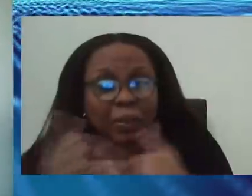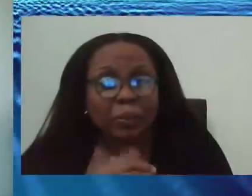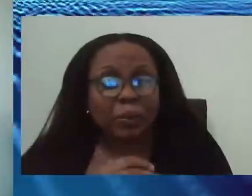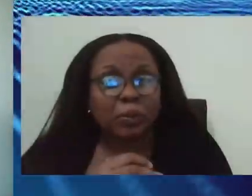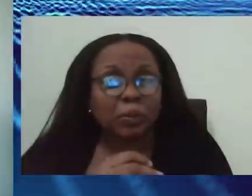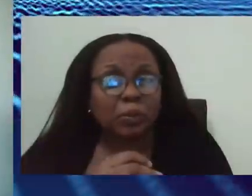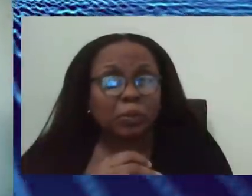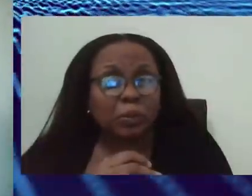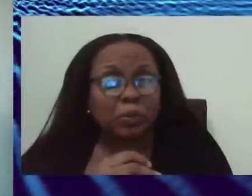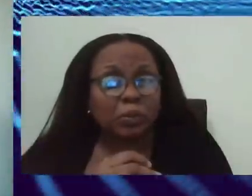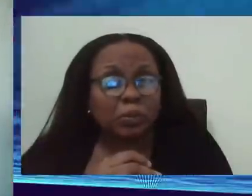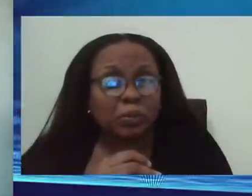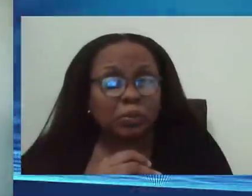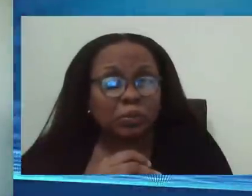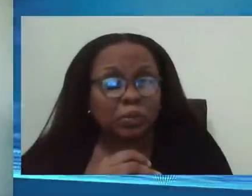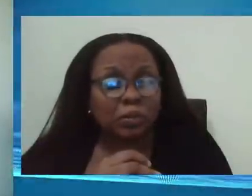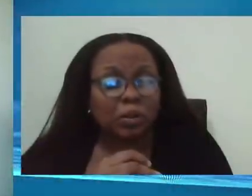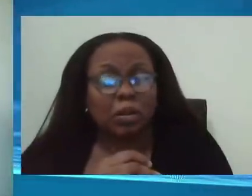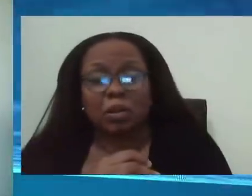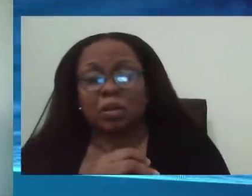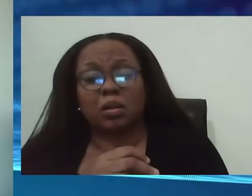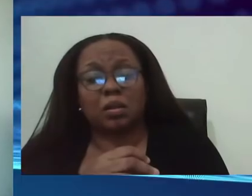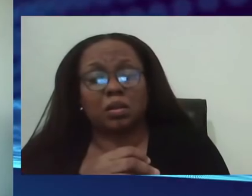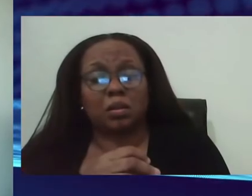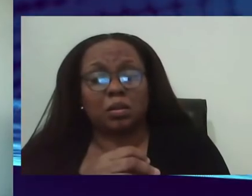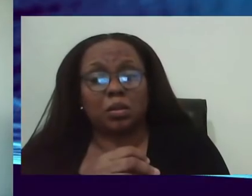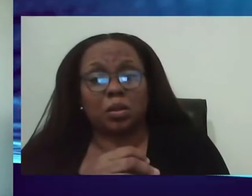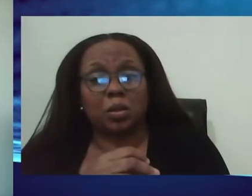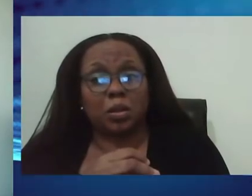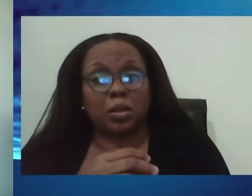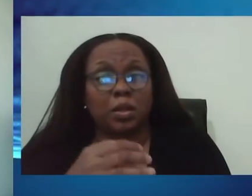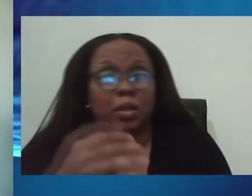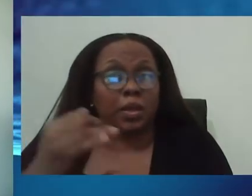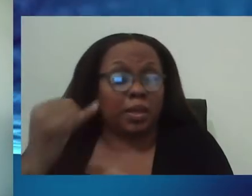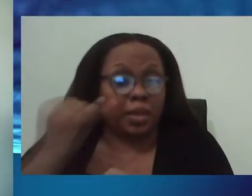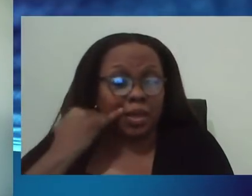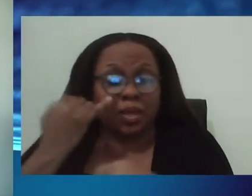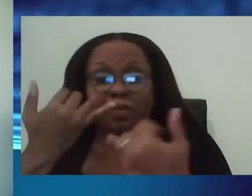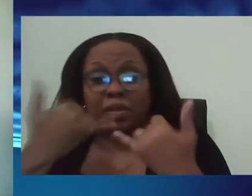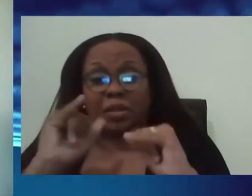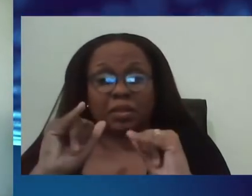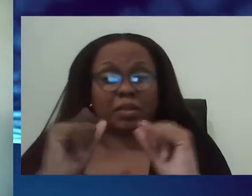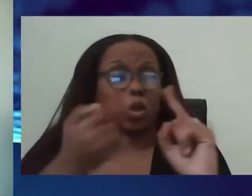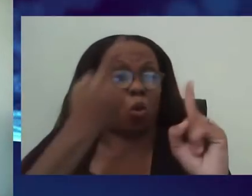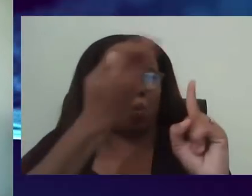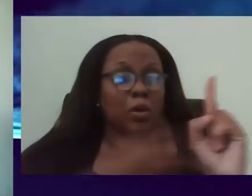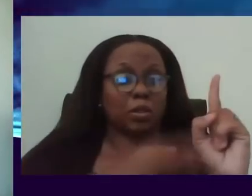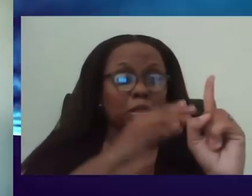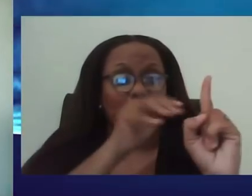having one in three or four infections per person that is positive.